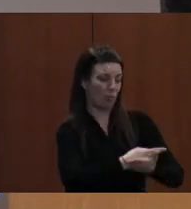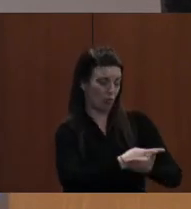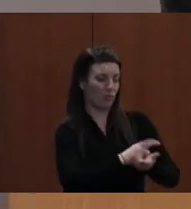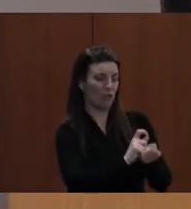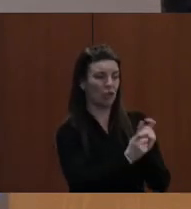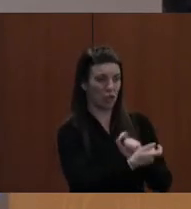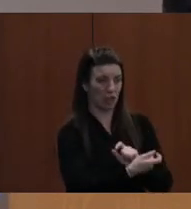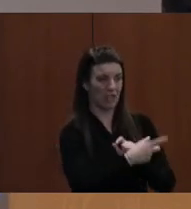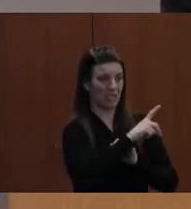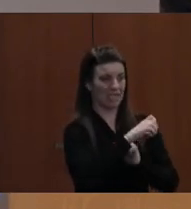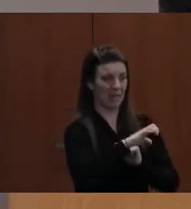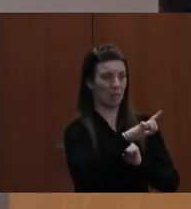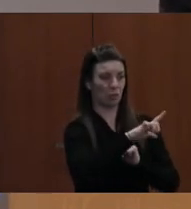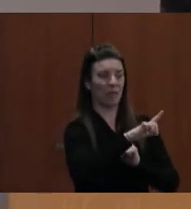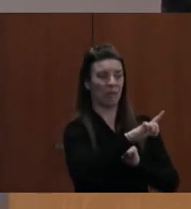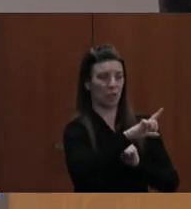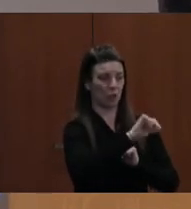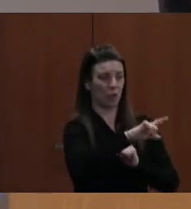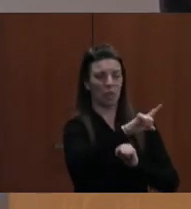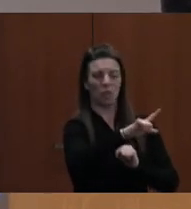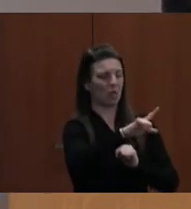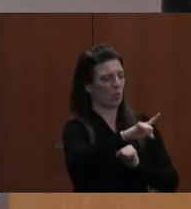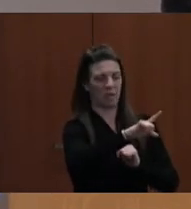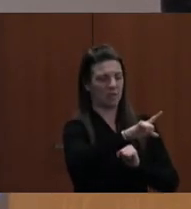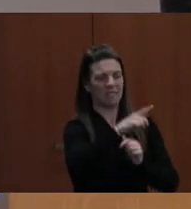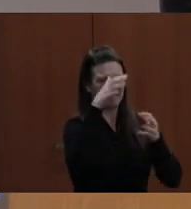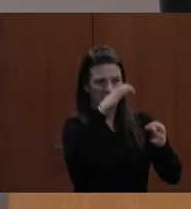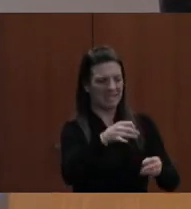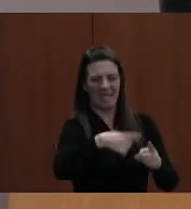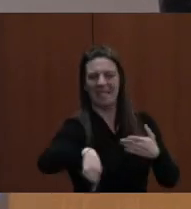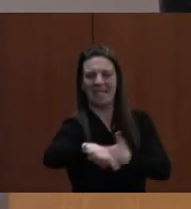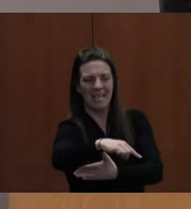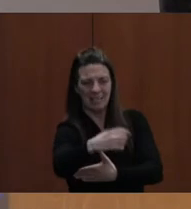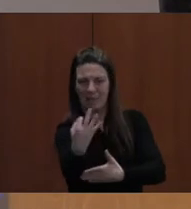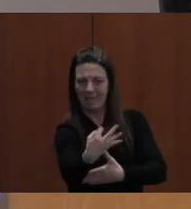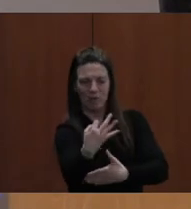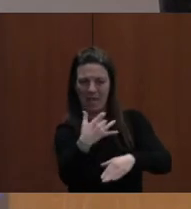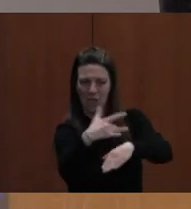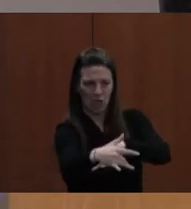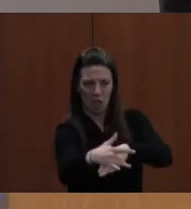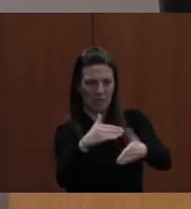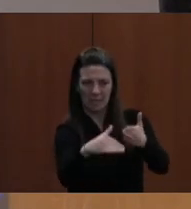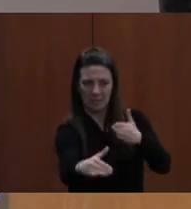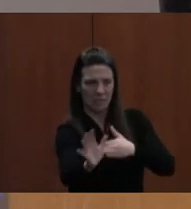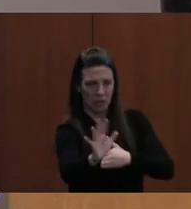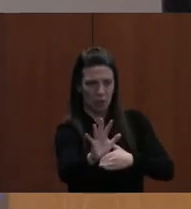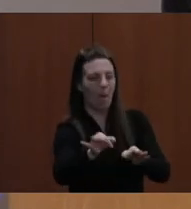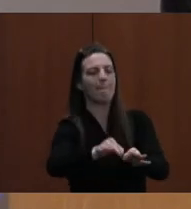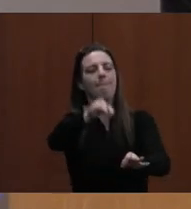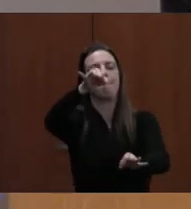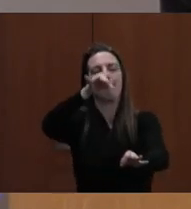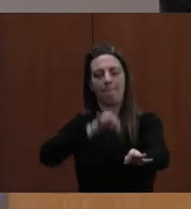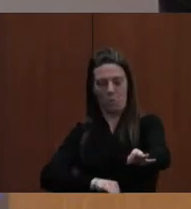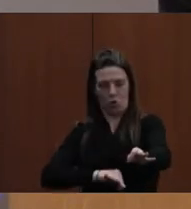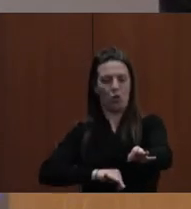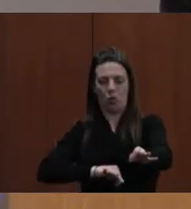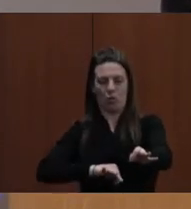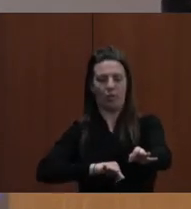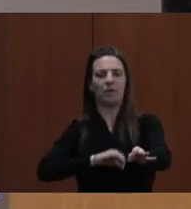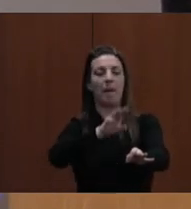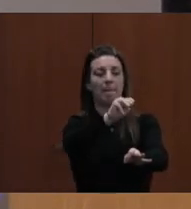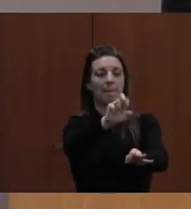2021. TO MOVE THE SCHEDULED TWO-HOUR EARLY DISMISSAL FROM MARCH 11, 2022 TO MARCH 4,